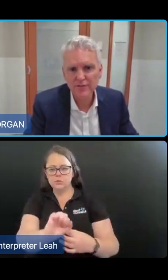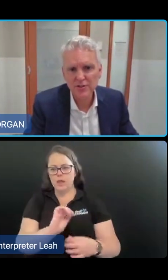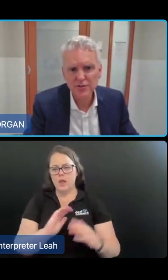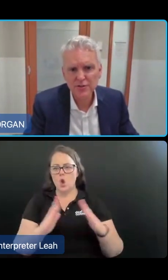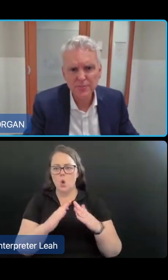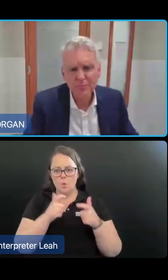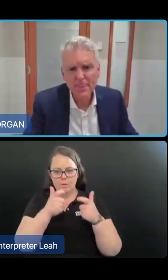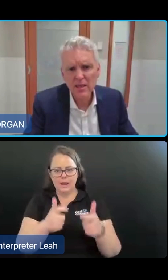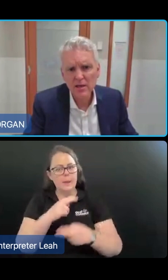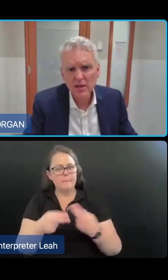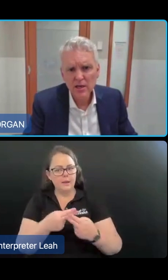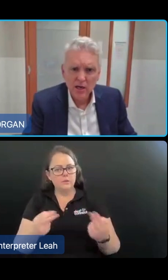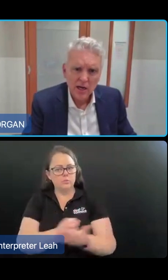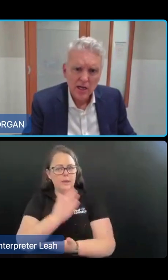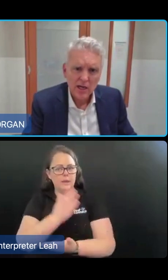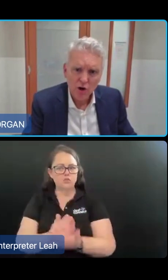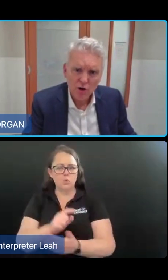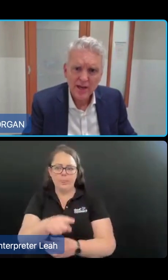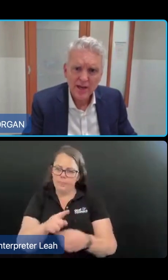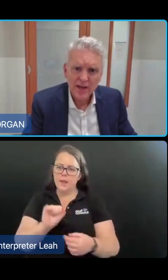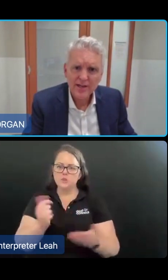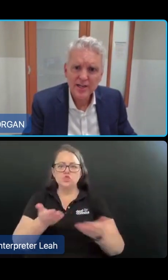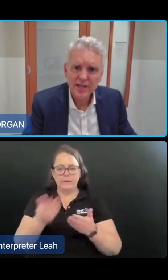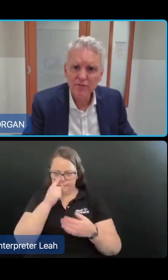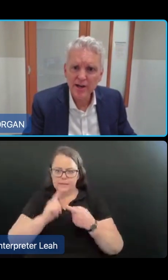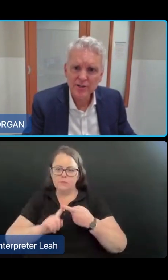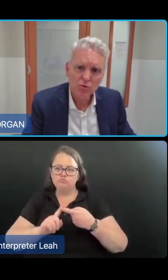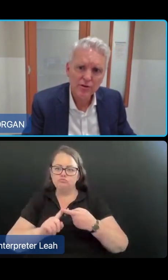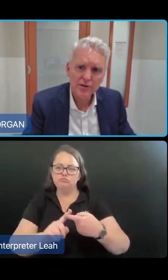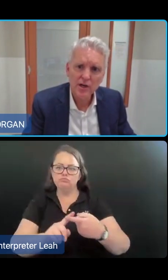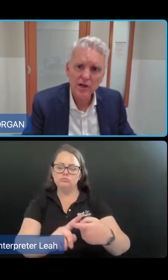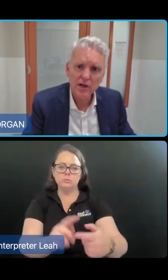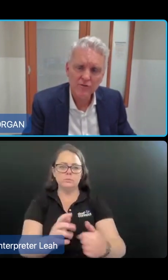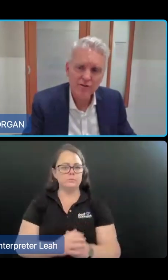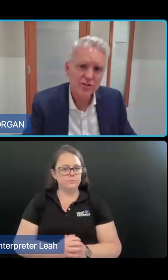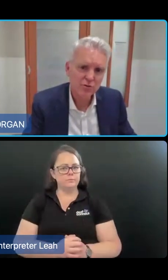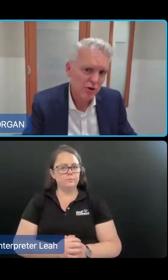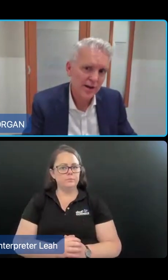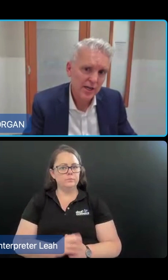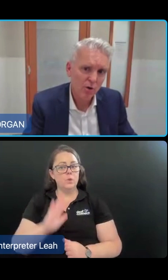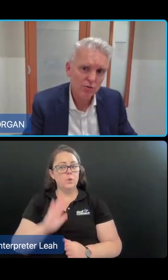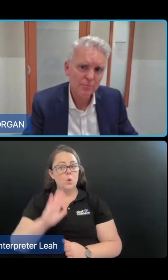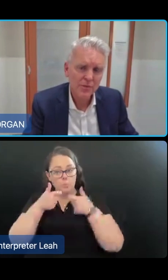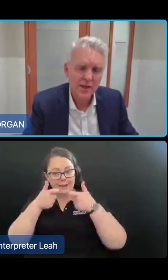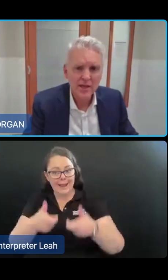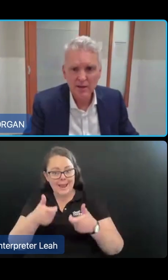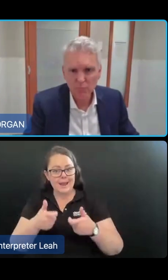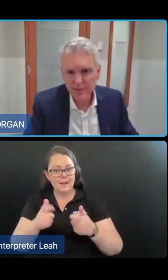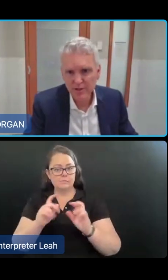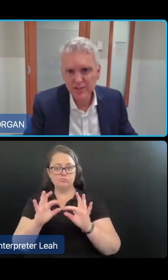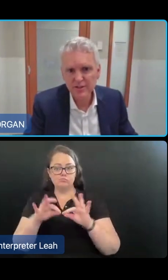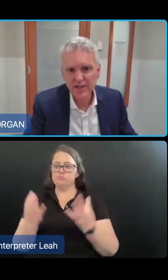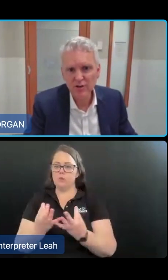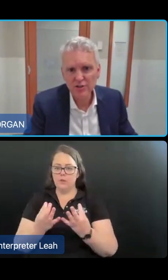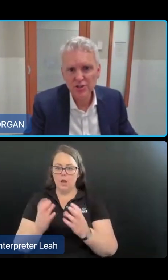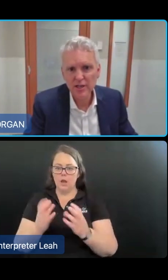same services. Home care providers will transition to a new funding model with